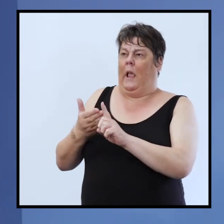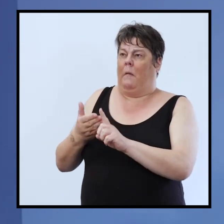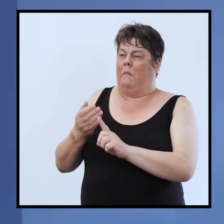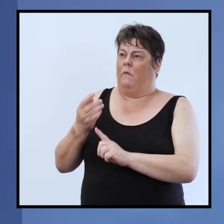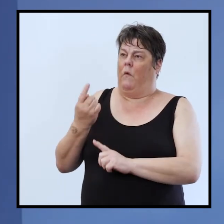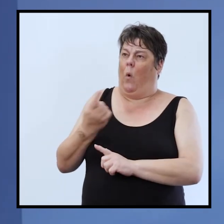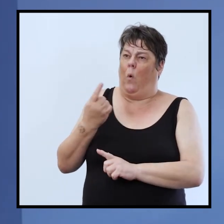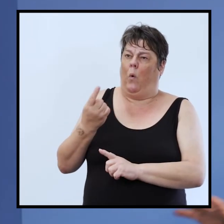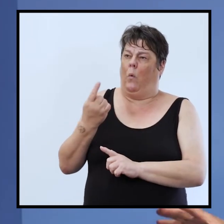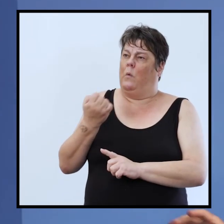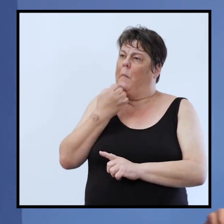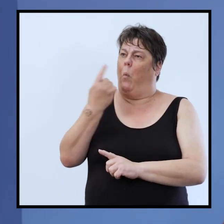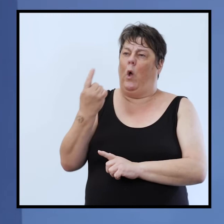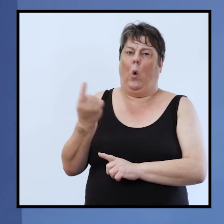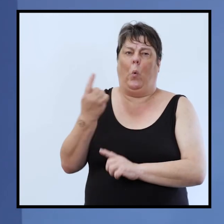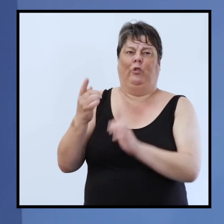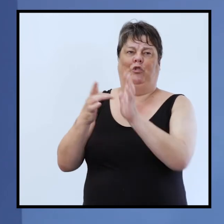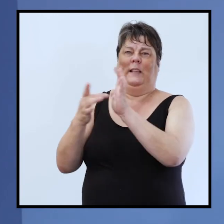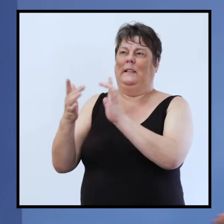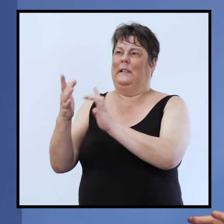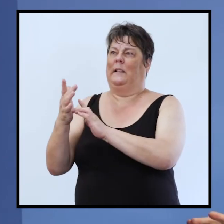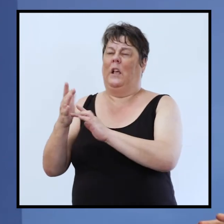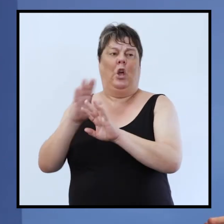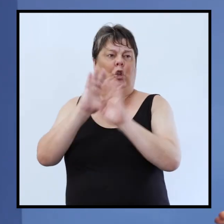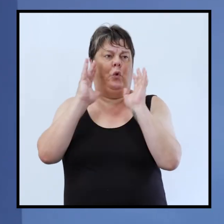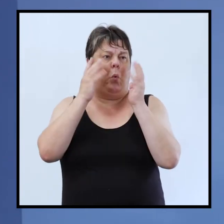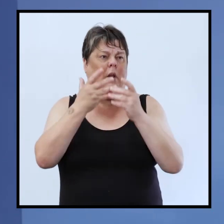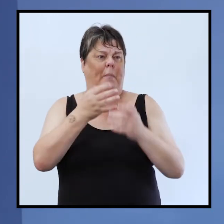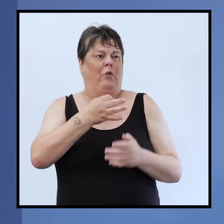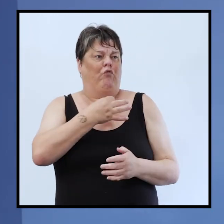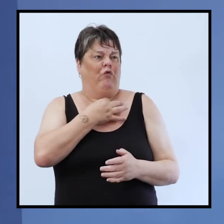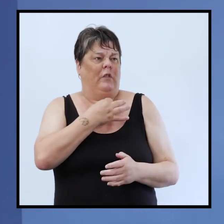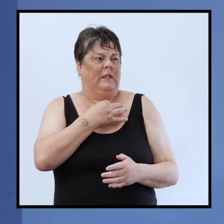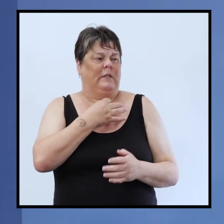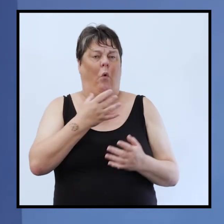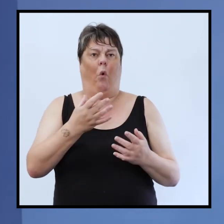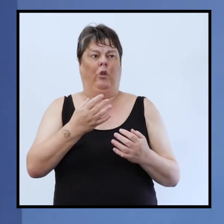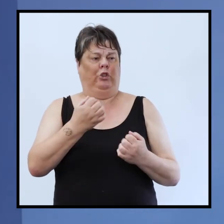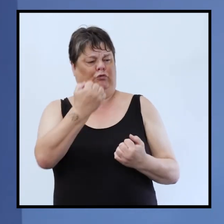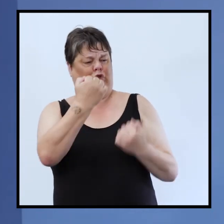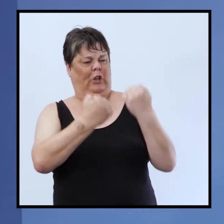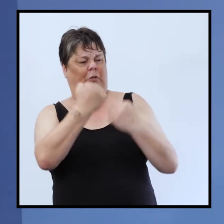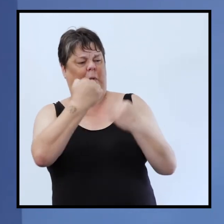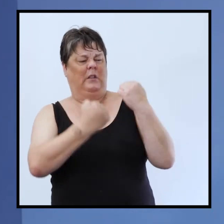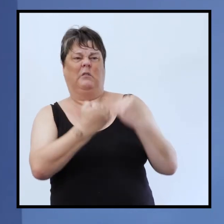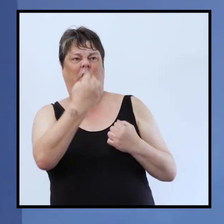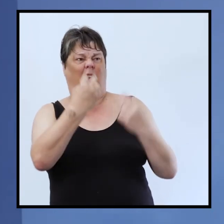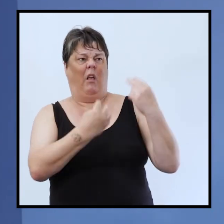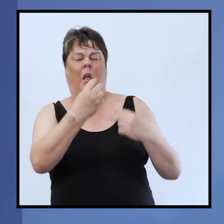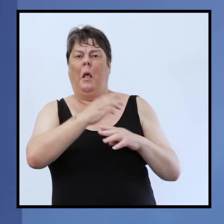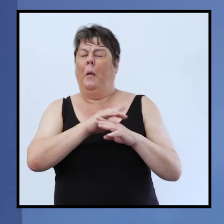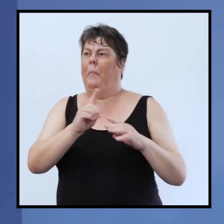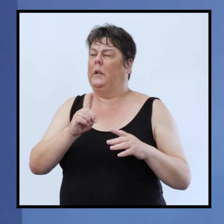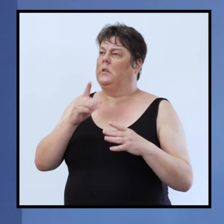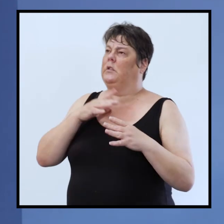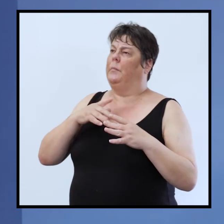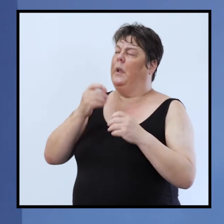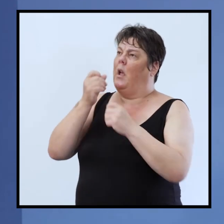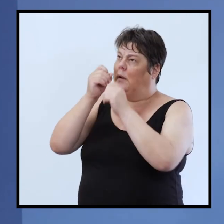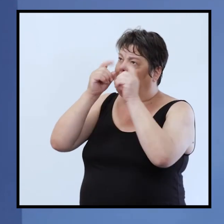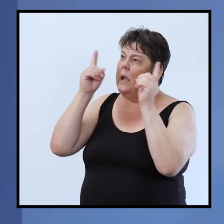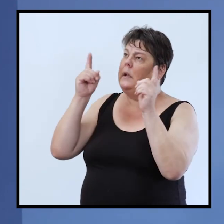get rid of of judgment and all that stuff be discerning but be loving